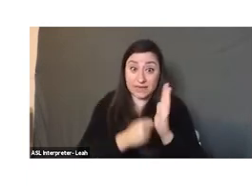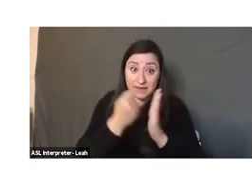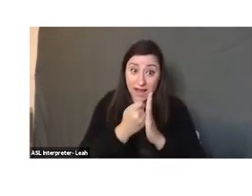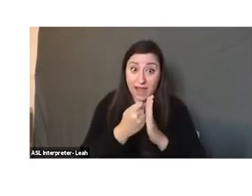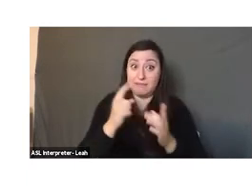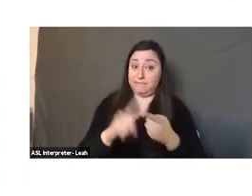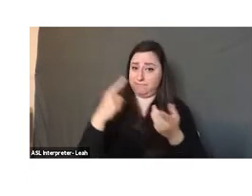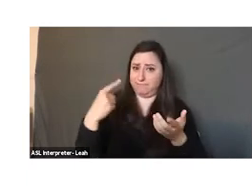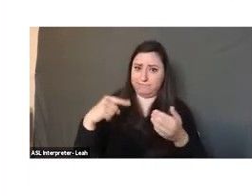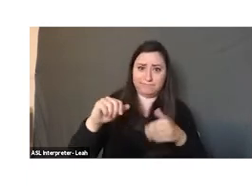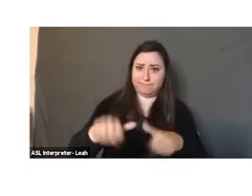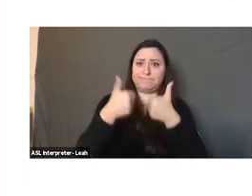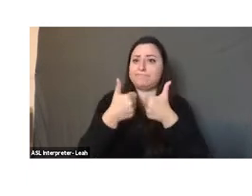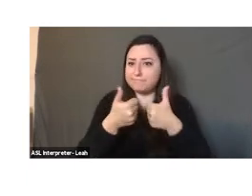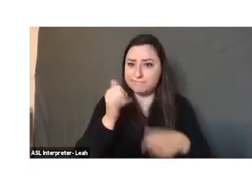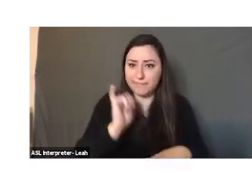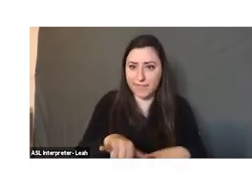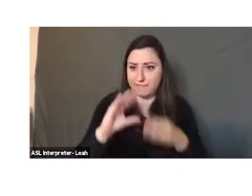and counter this narrative.